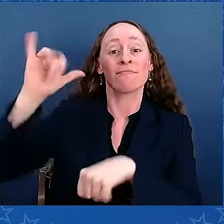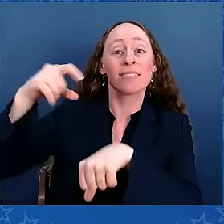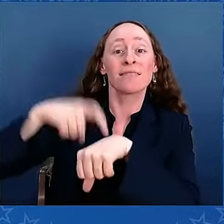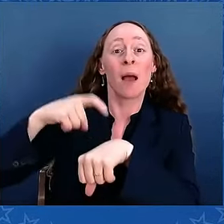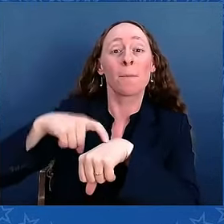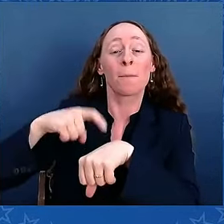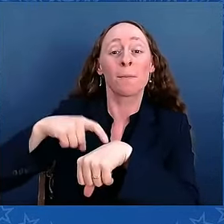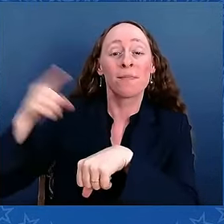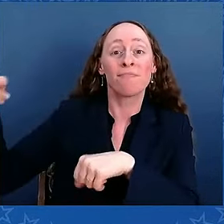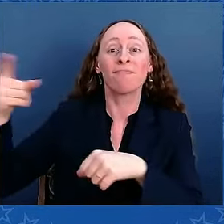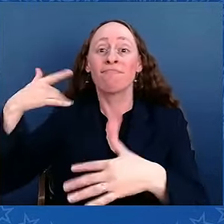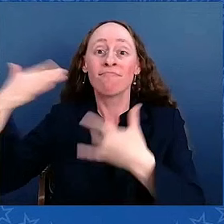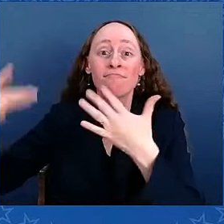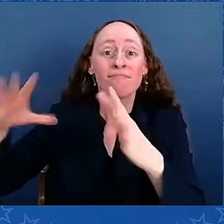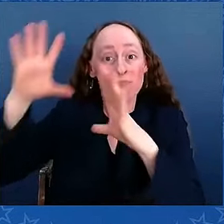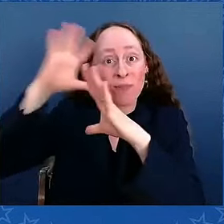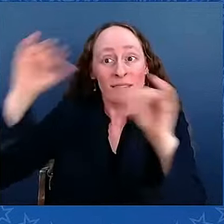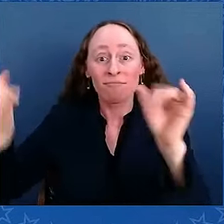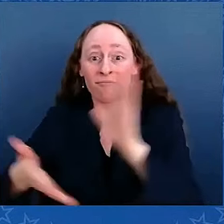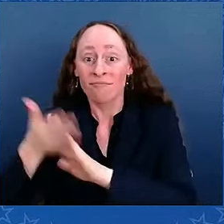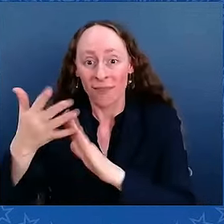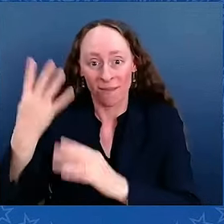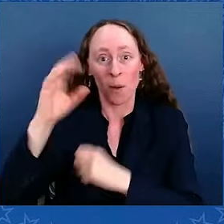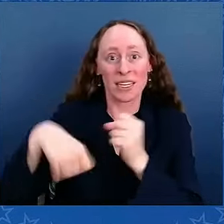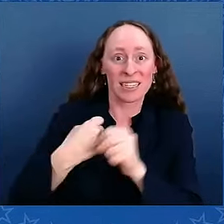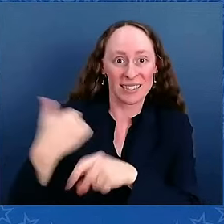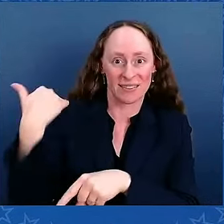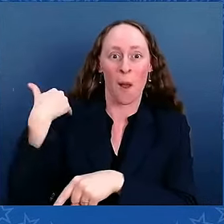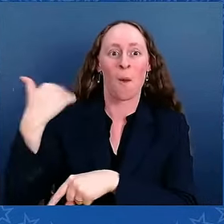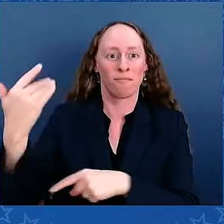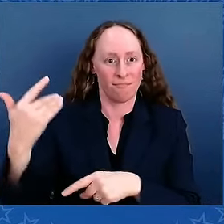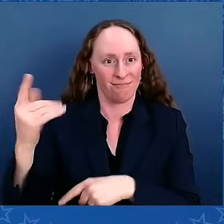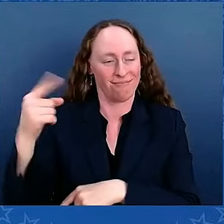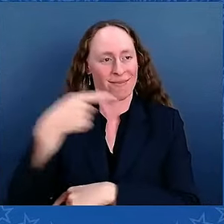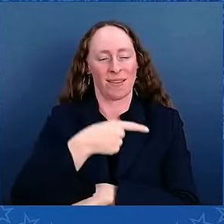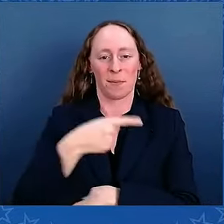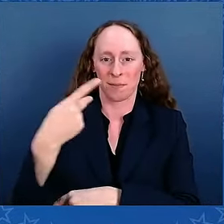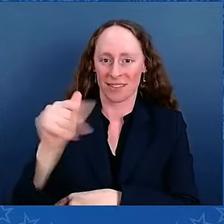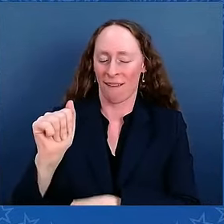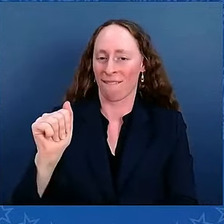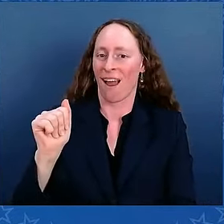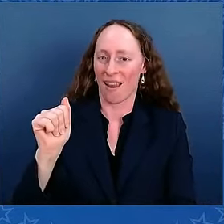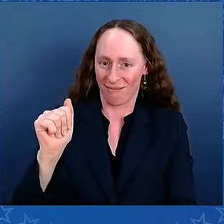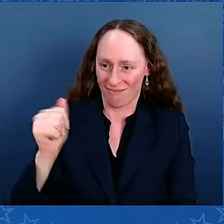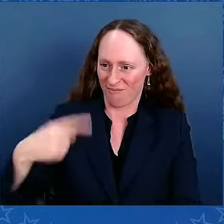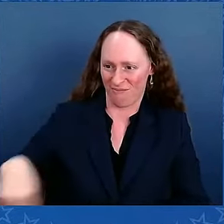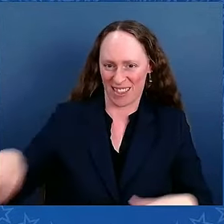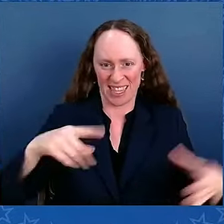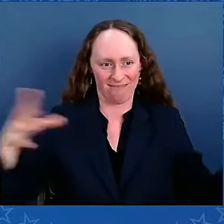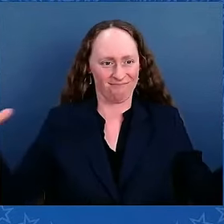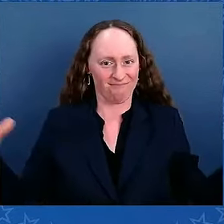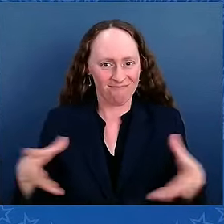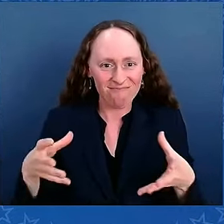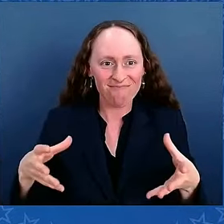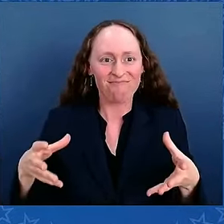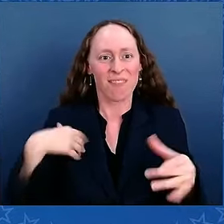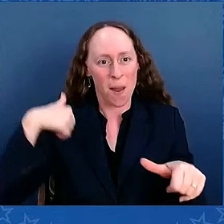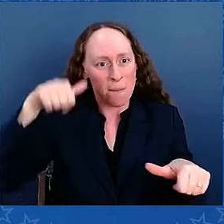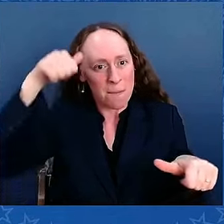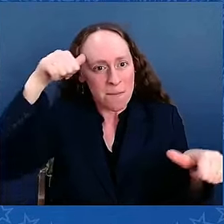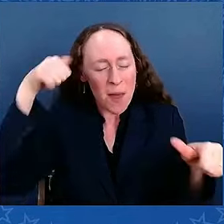in my lifetime, if not history. And I just wanted to give you a little personal part of how the Butch Lewis Act affected me. So